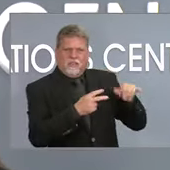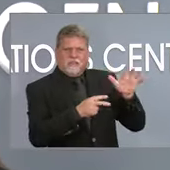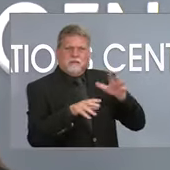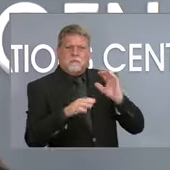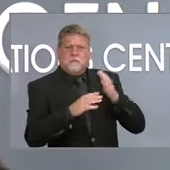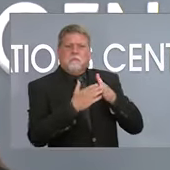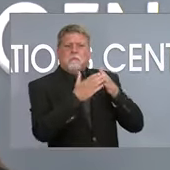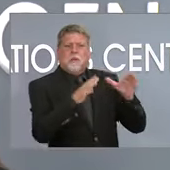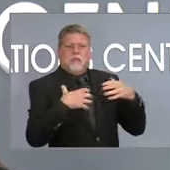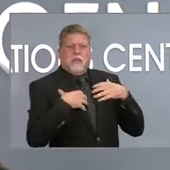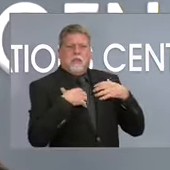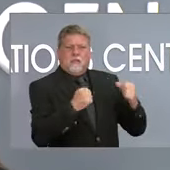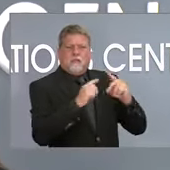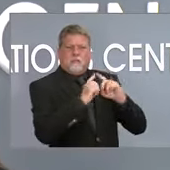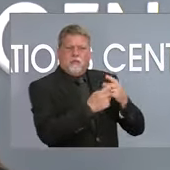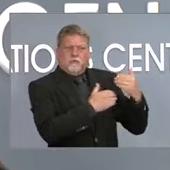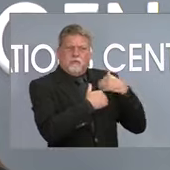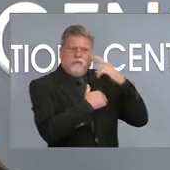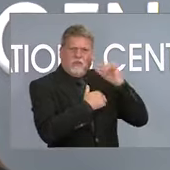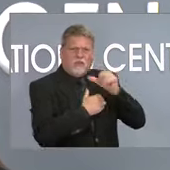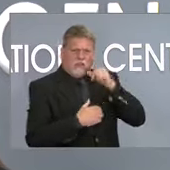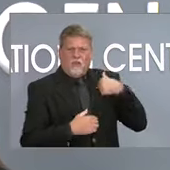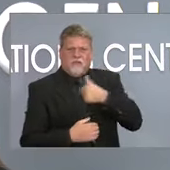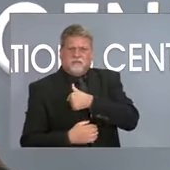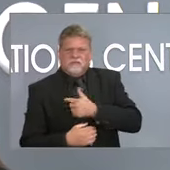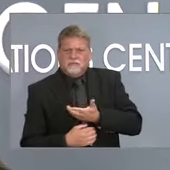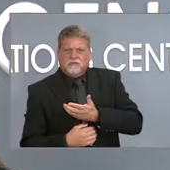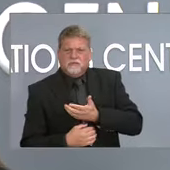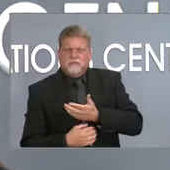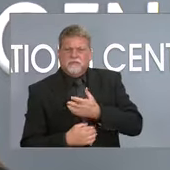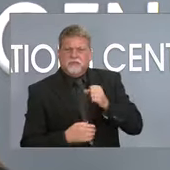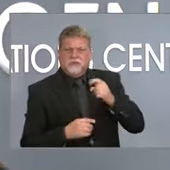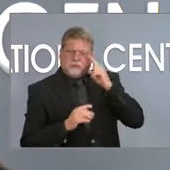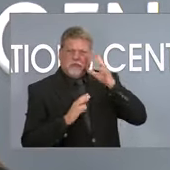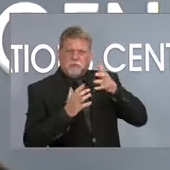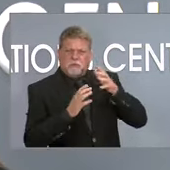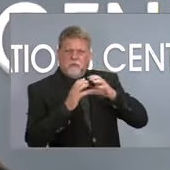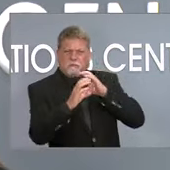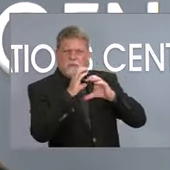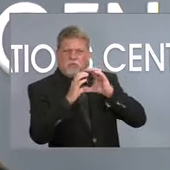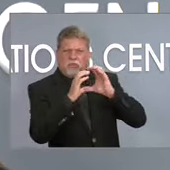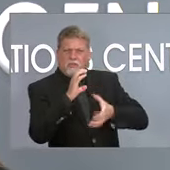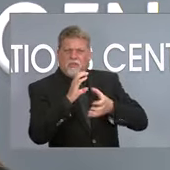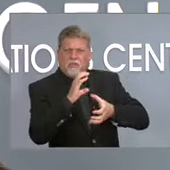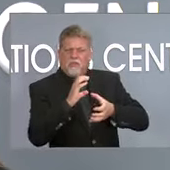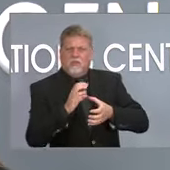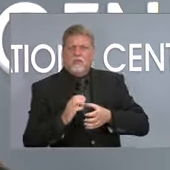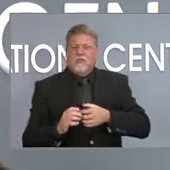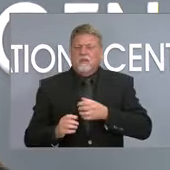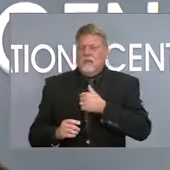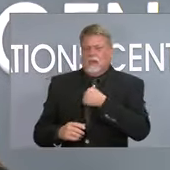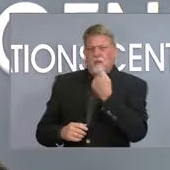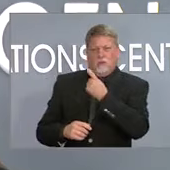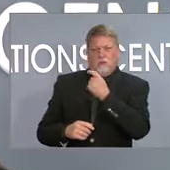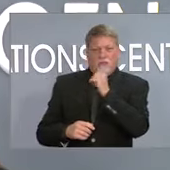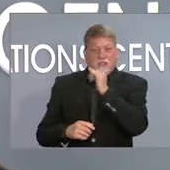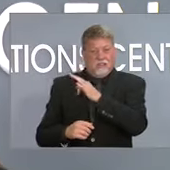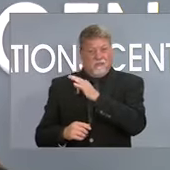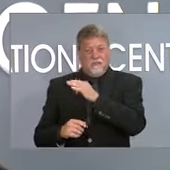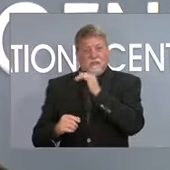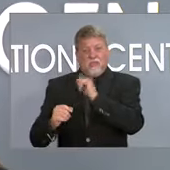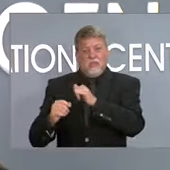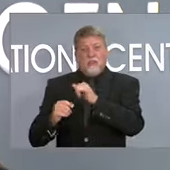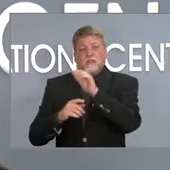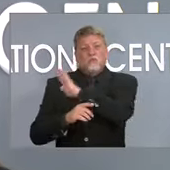So I wondered if maybe the toolkit wasn't as specific as it should be and if any updates would be coming to the strong